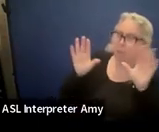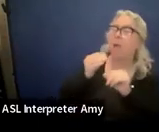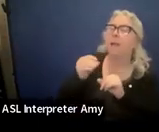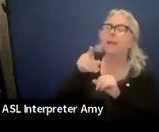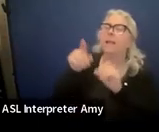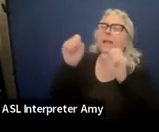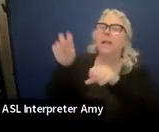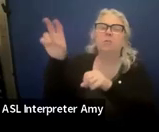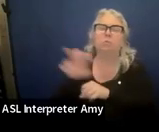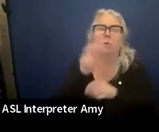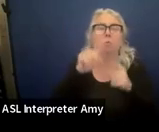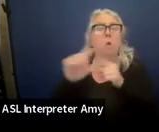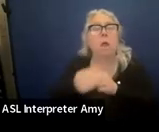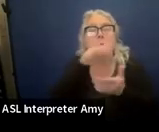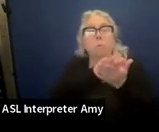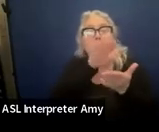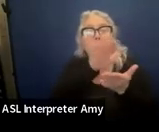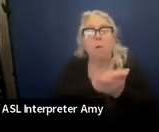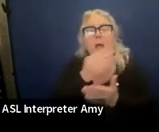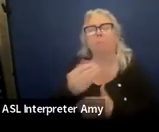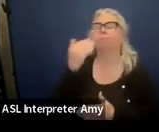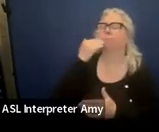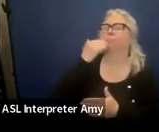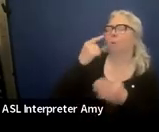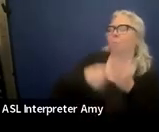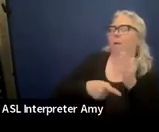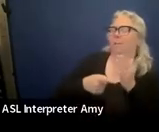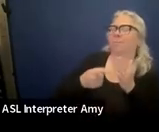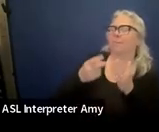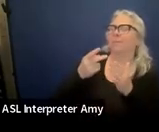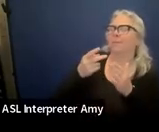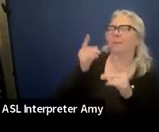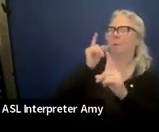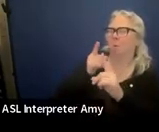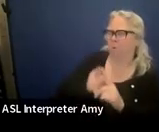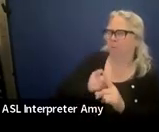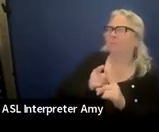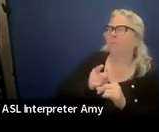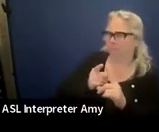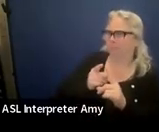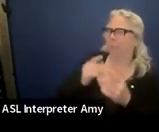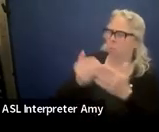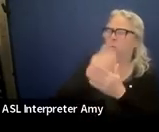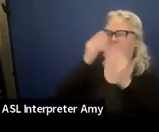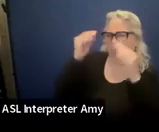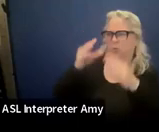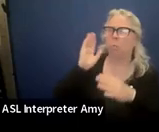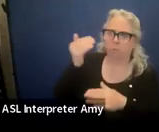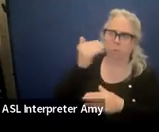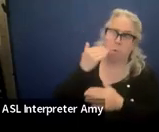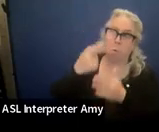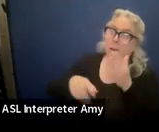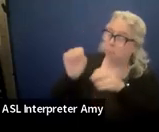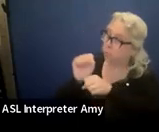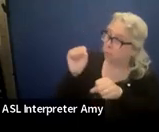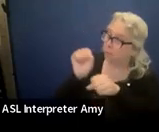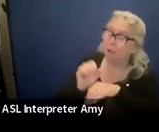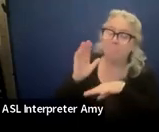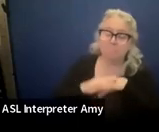can switch to another school district and the new teacher will know what he's working on.